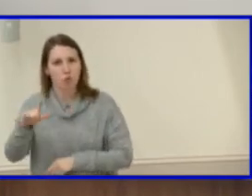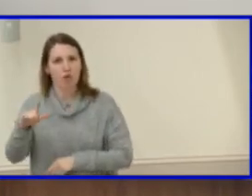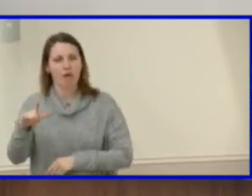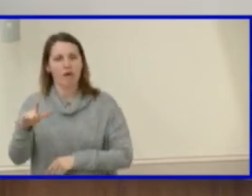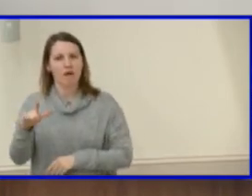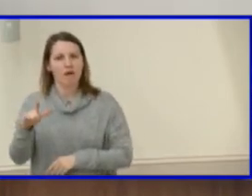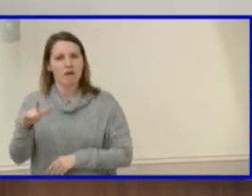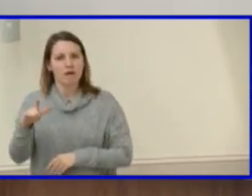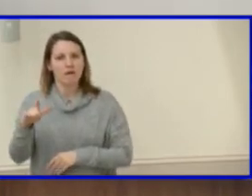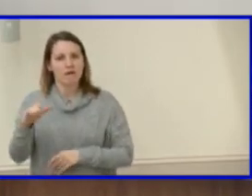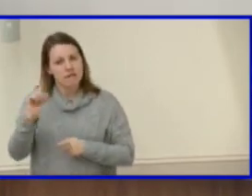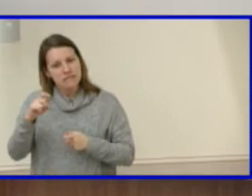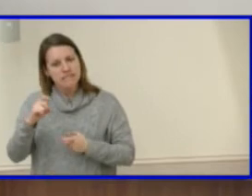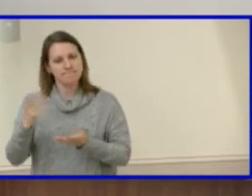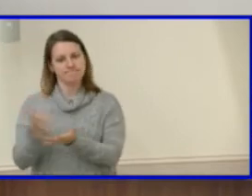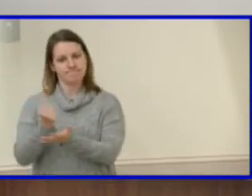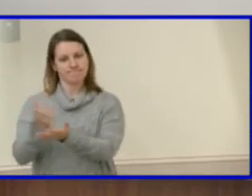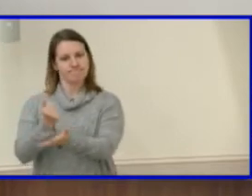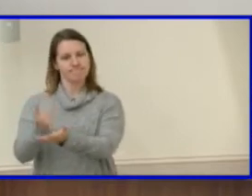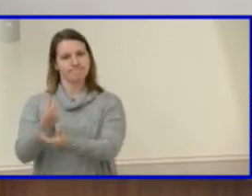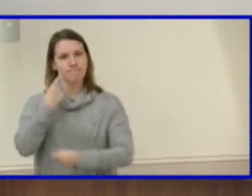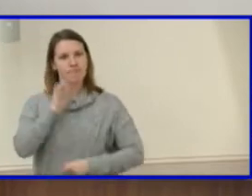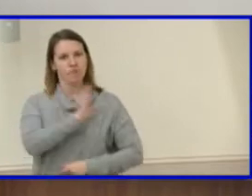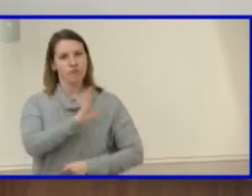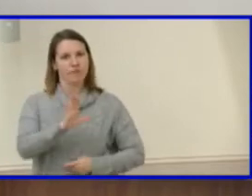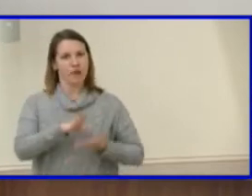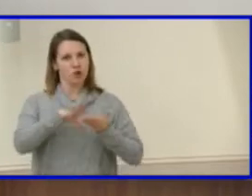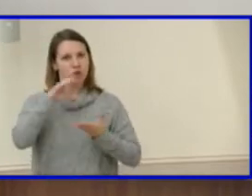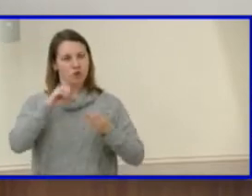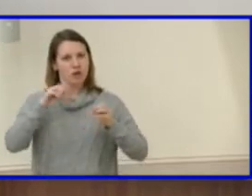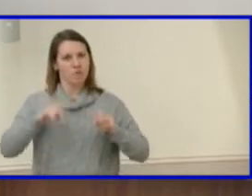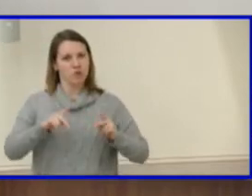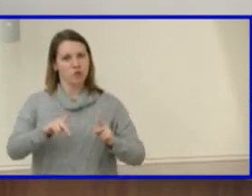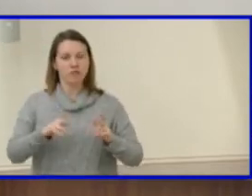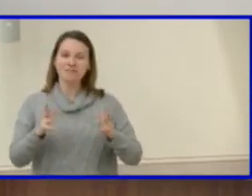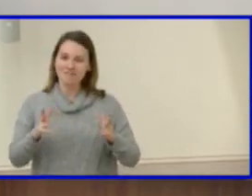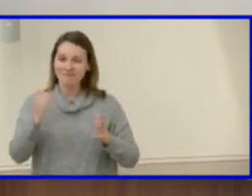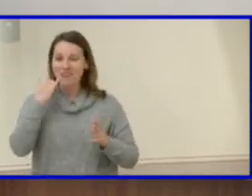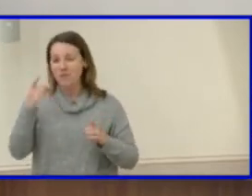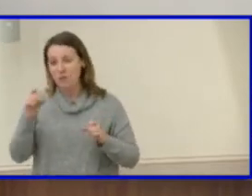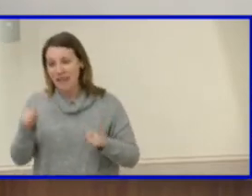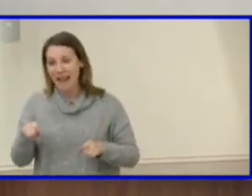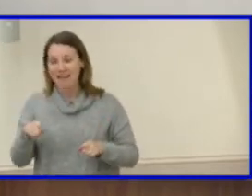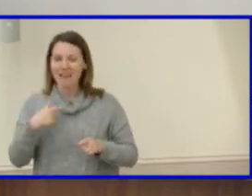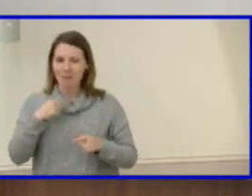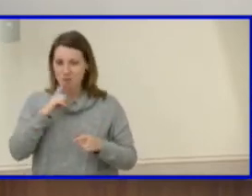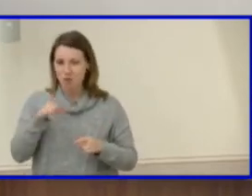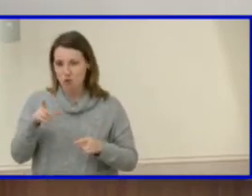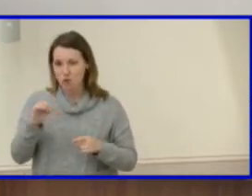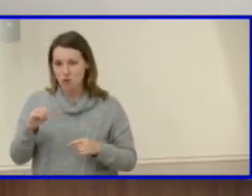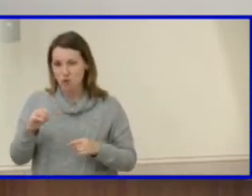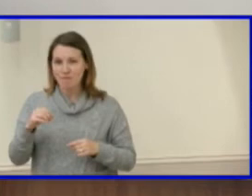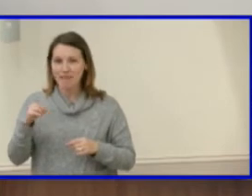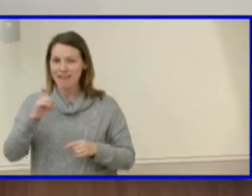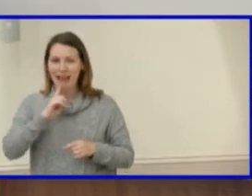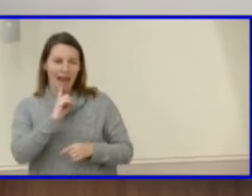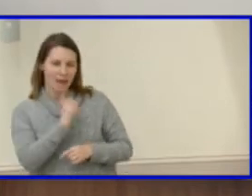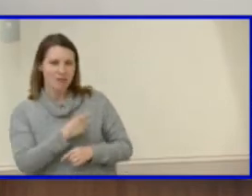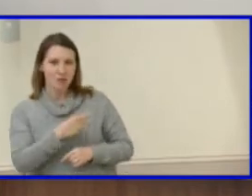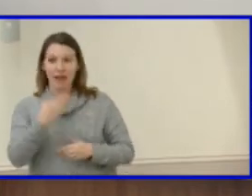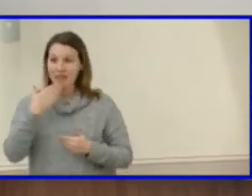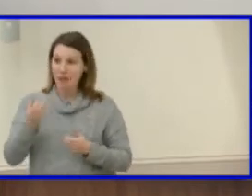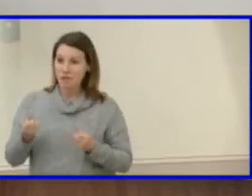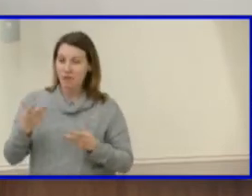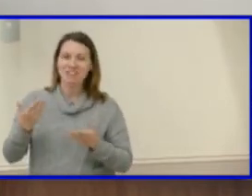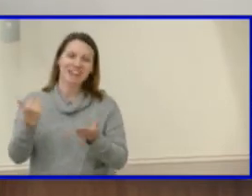um, their, their learning and career opportunities. So that's just kind of, if you could, I know you will, sure, but that's, that's important. Thank you so much. Um, again,